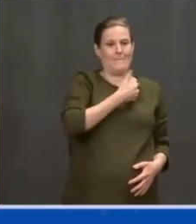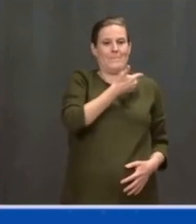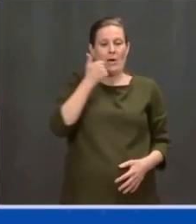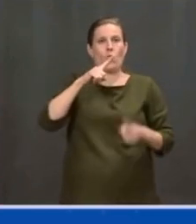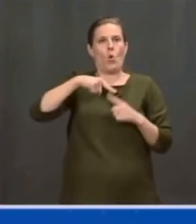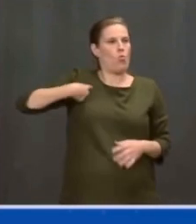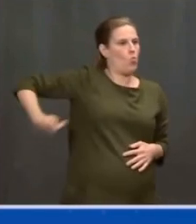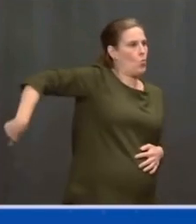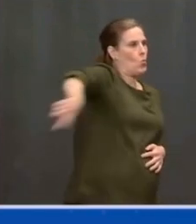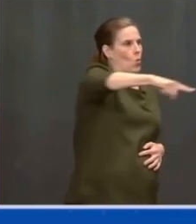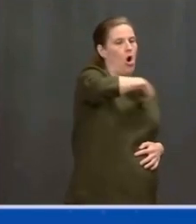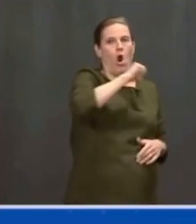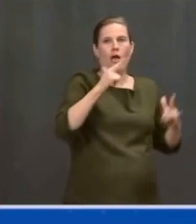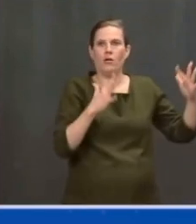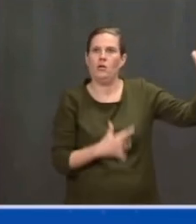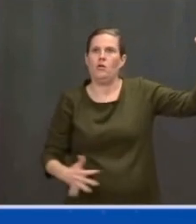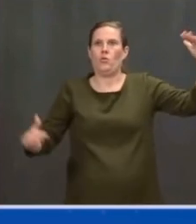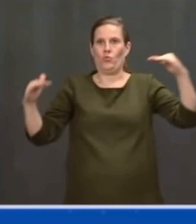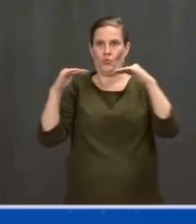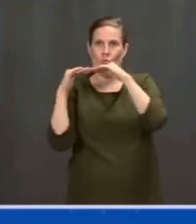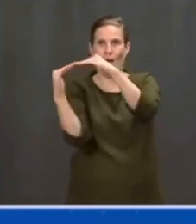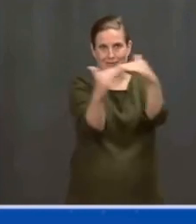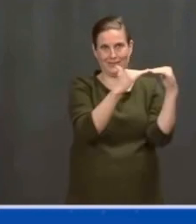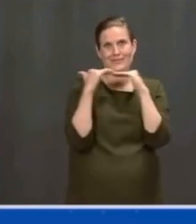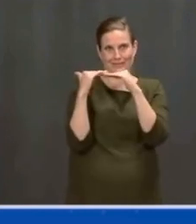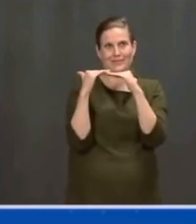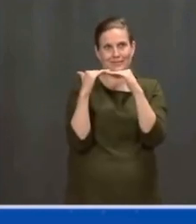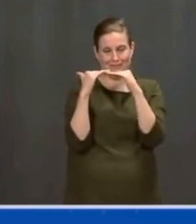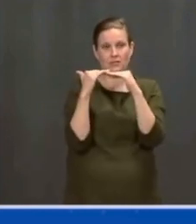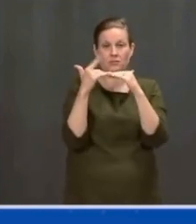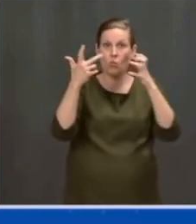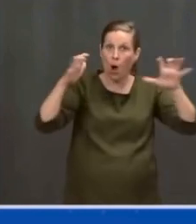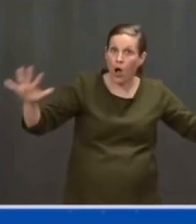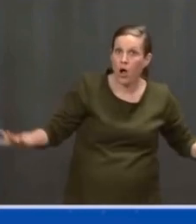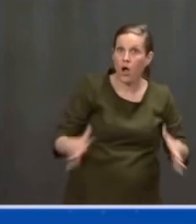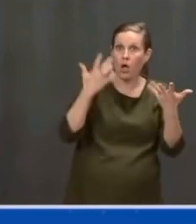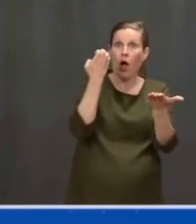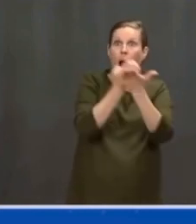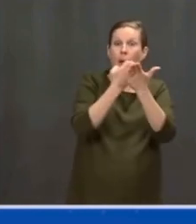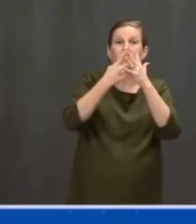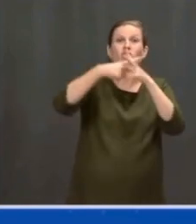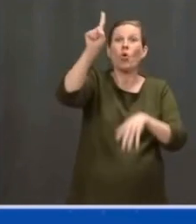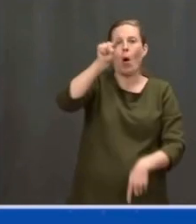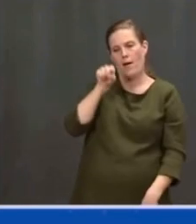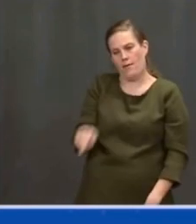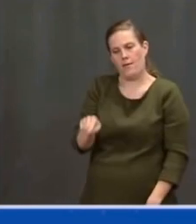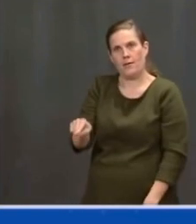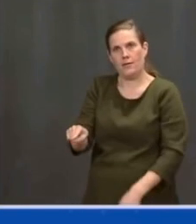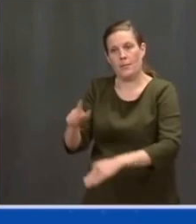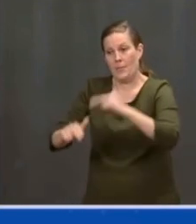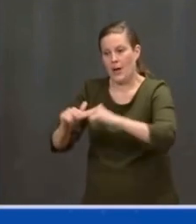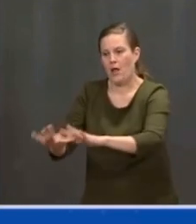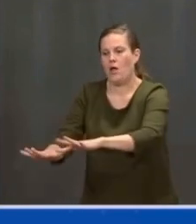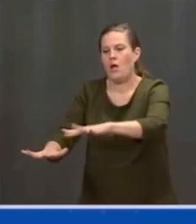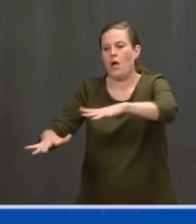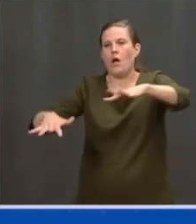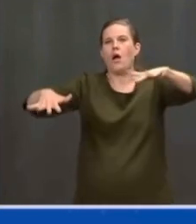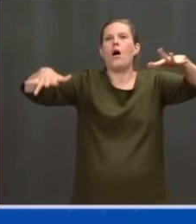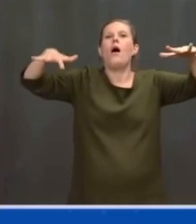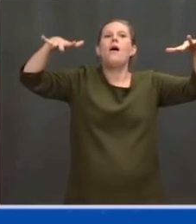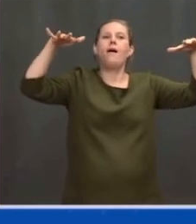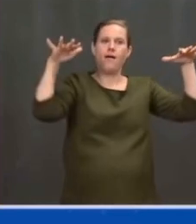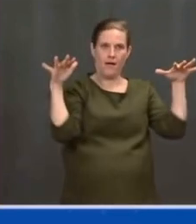It's time to build our economy from the bottom up and from the middle out, not the top down. It hadn't worked very well.